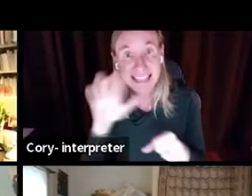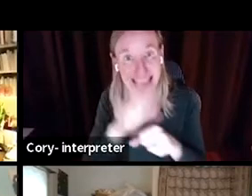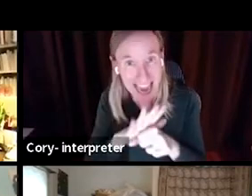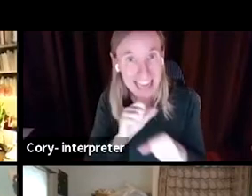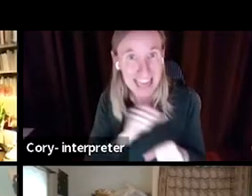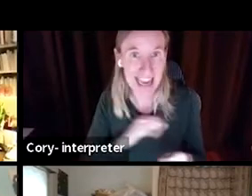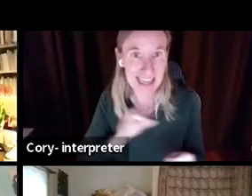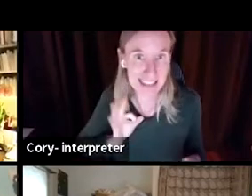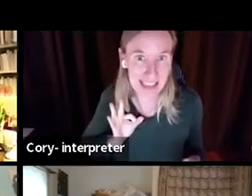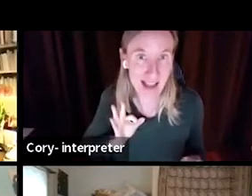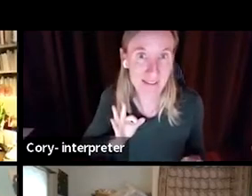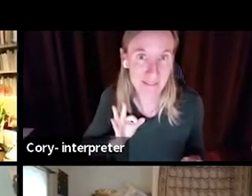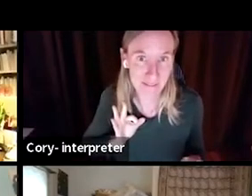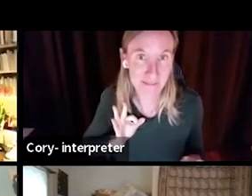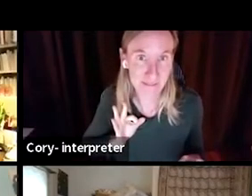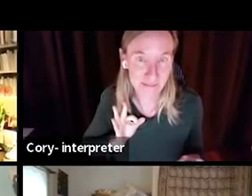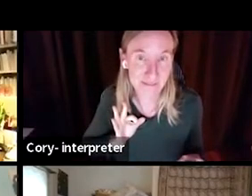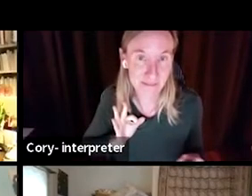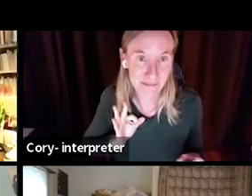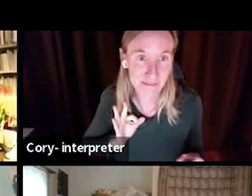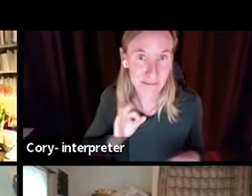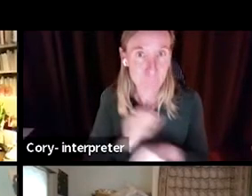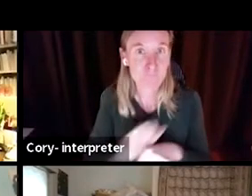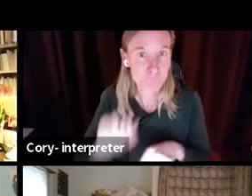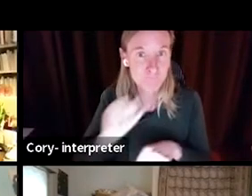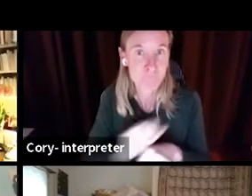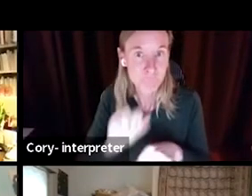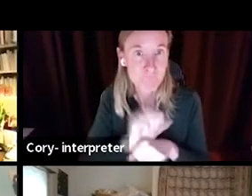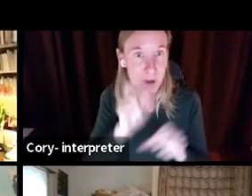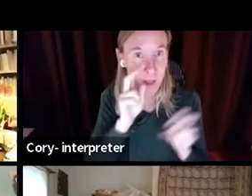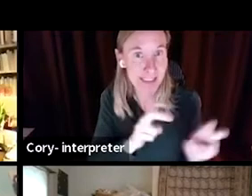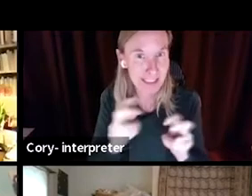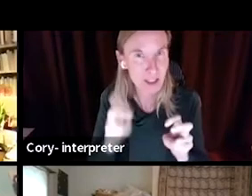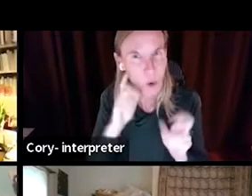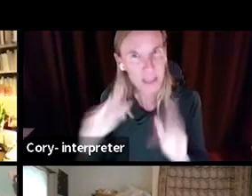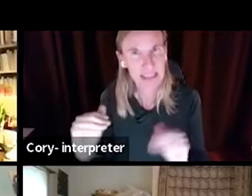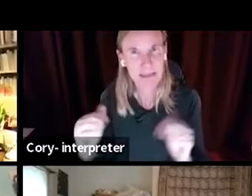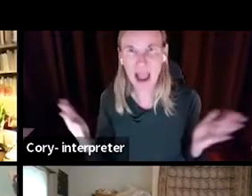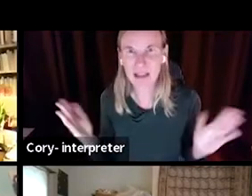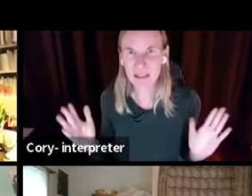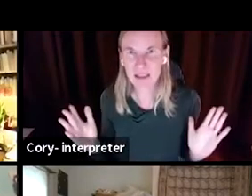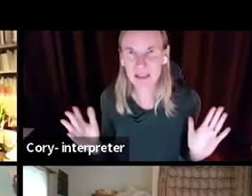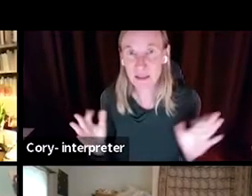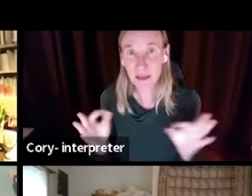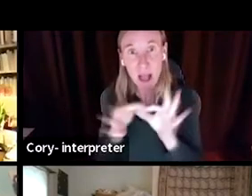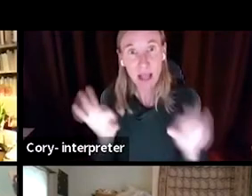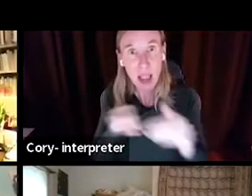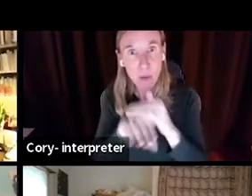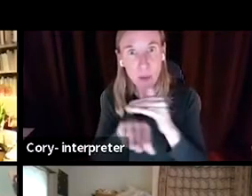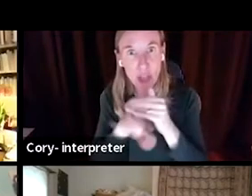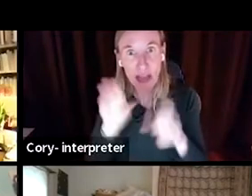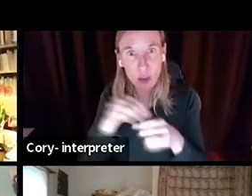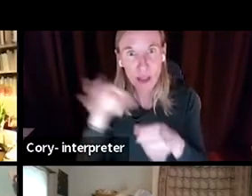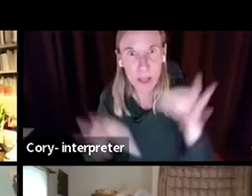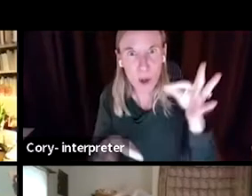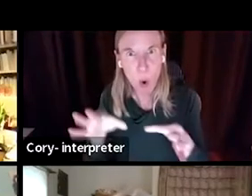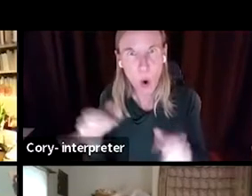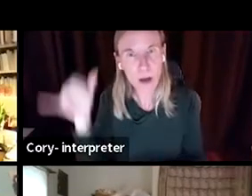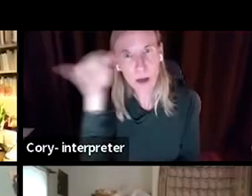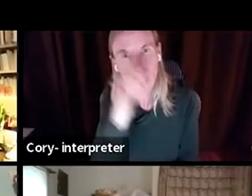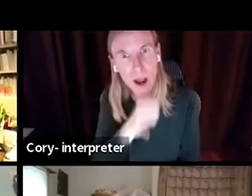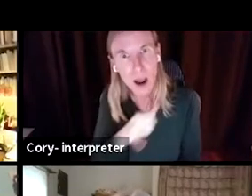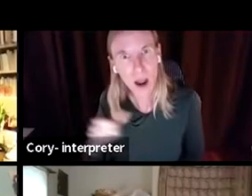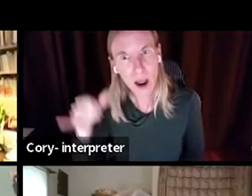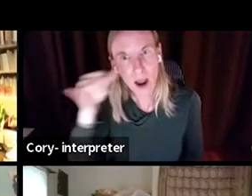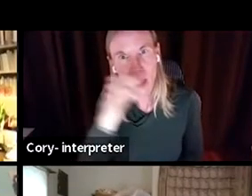to this as well. And we would expect that because language access in the courts is absolutely